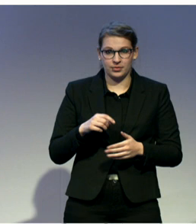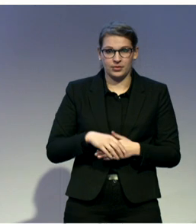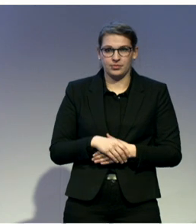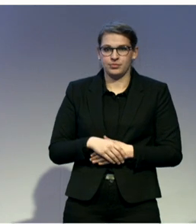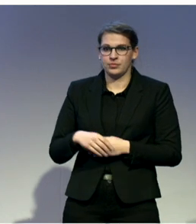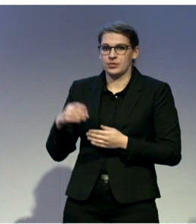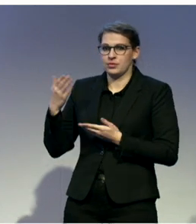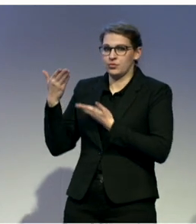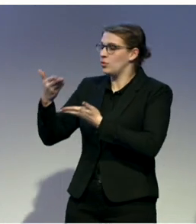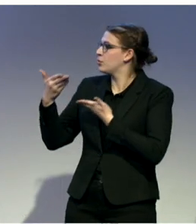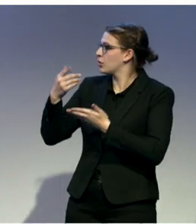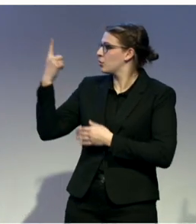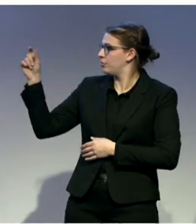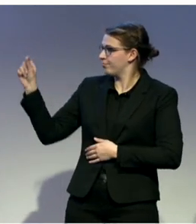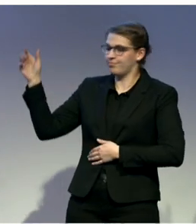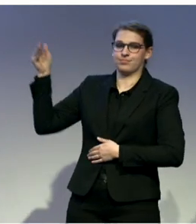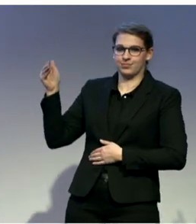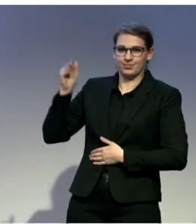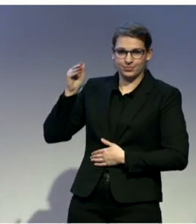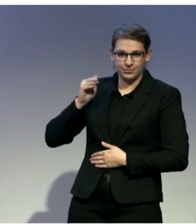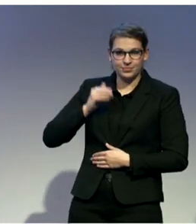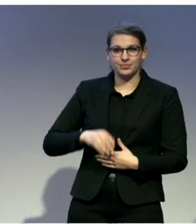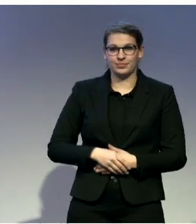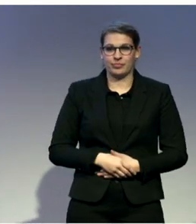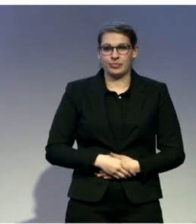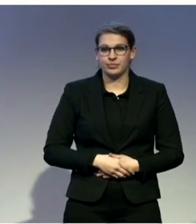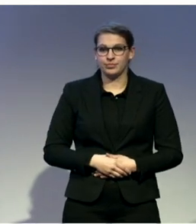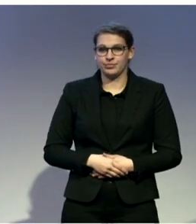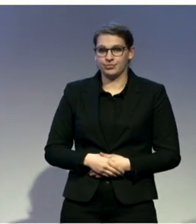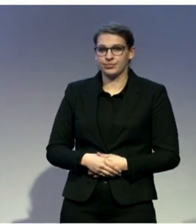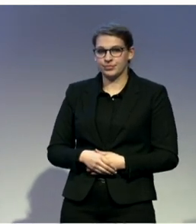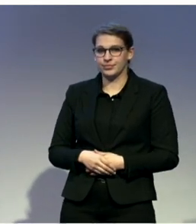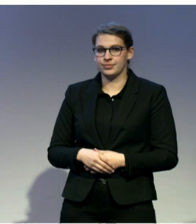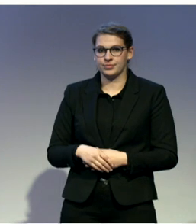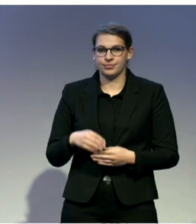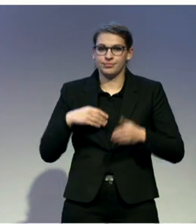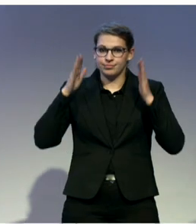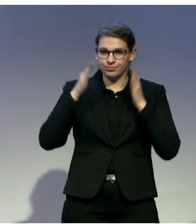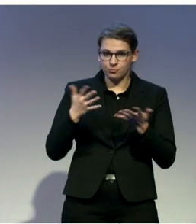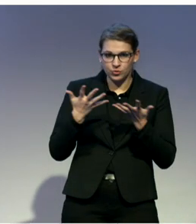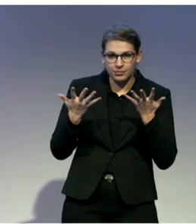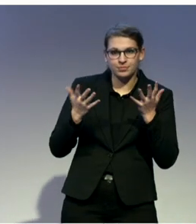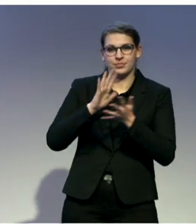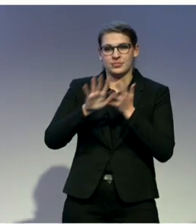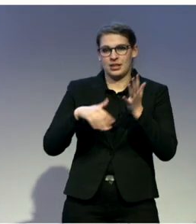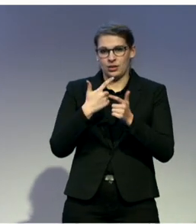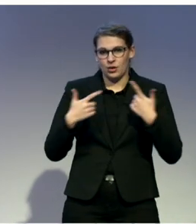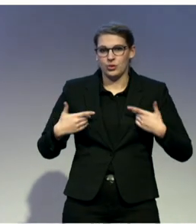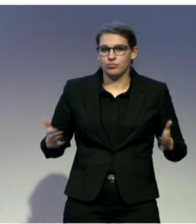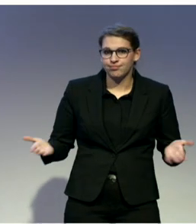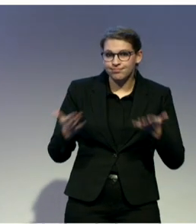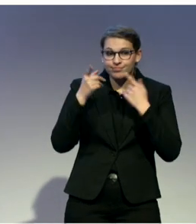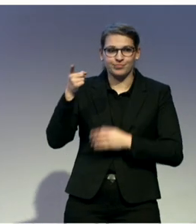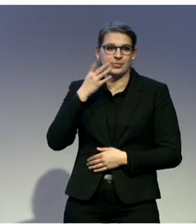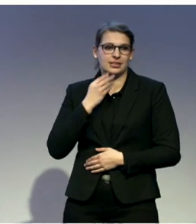on creating a trend with sign language. I can tell you that in Israel, I